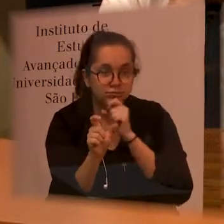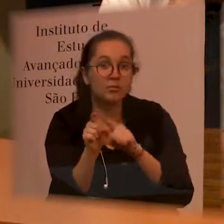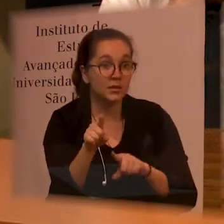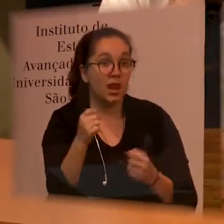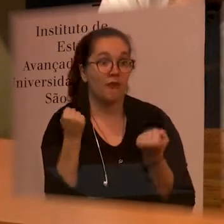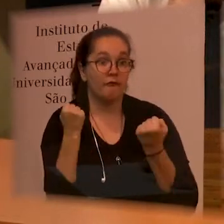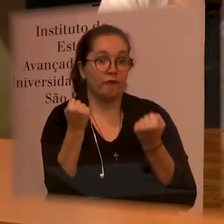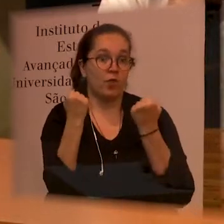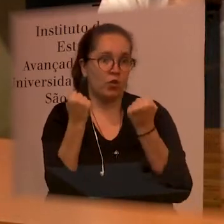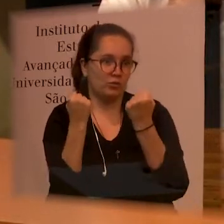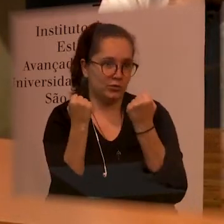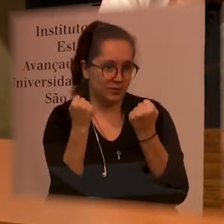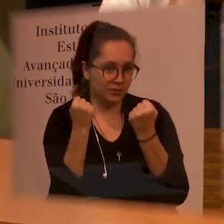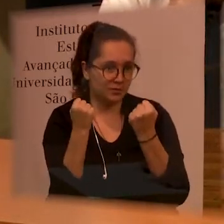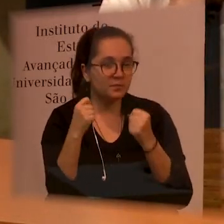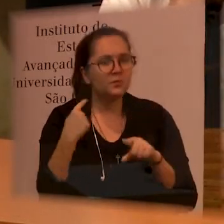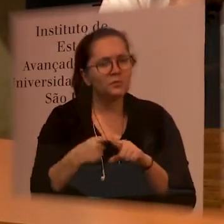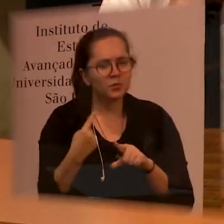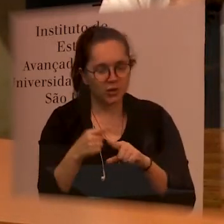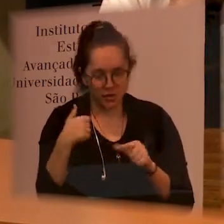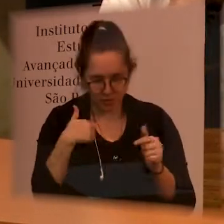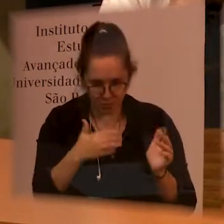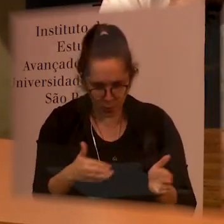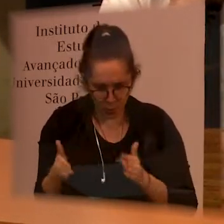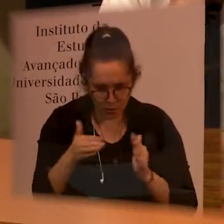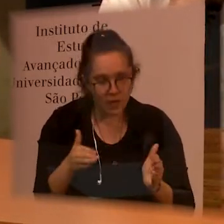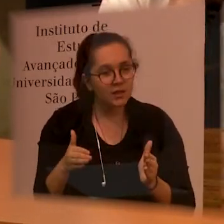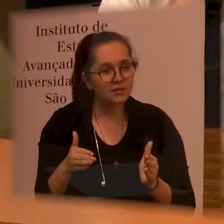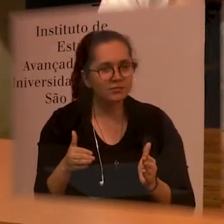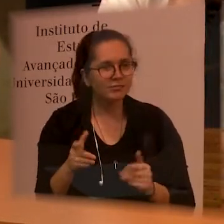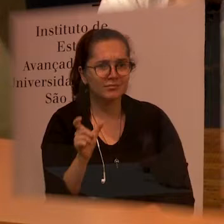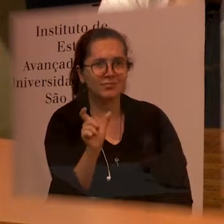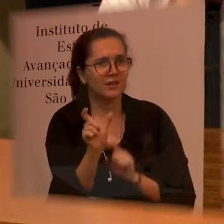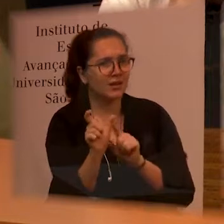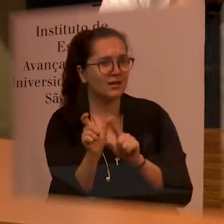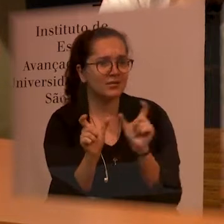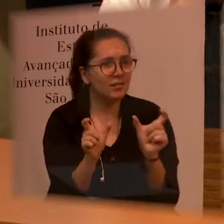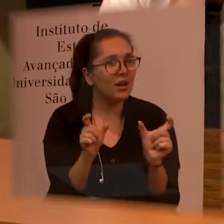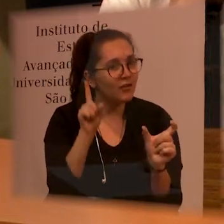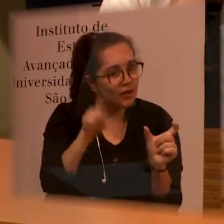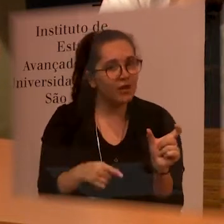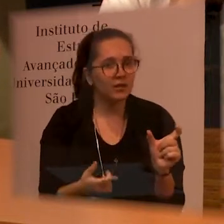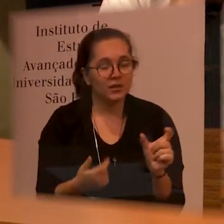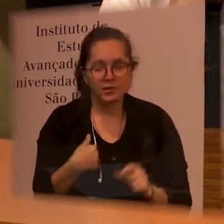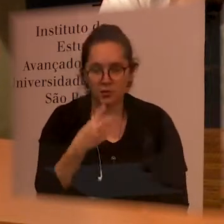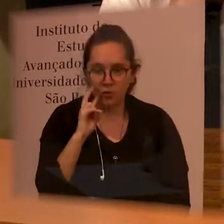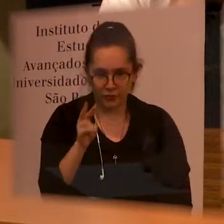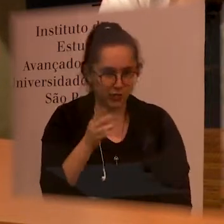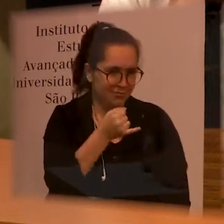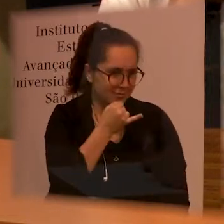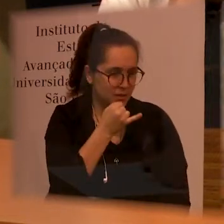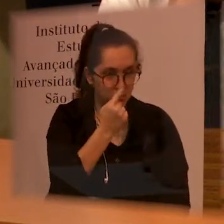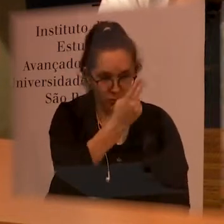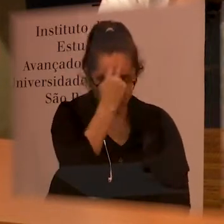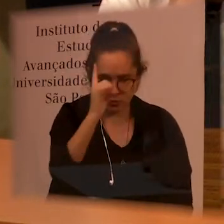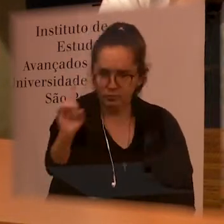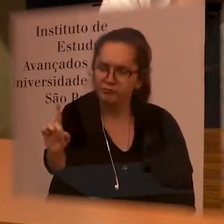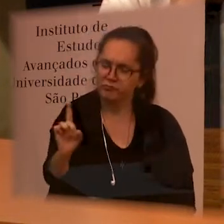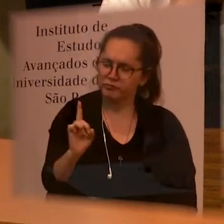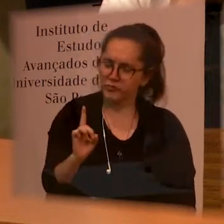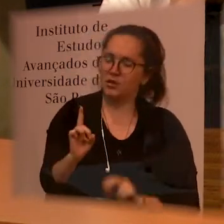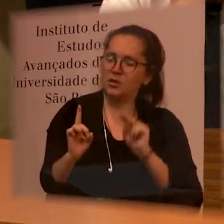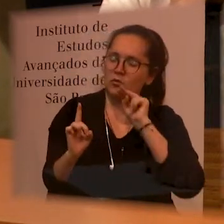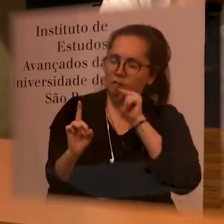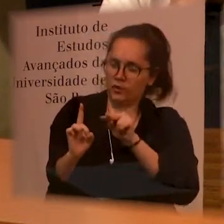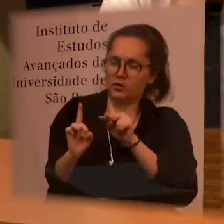terms in this welcoming or pair welcoming process that represents that when I have the